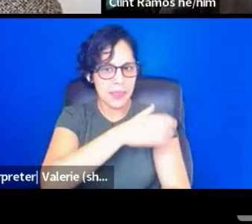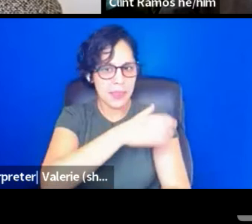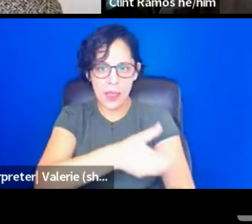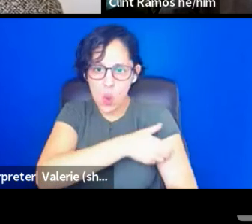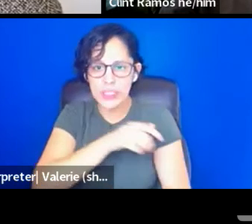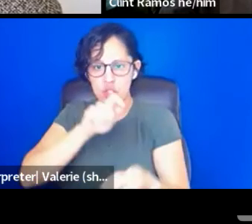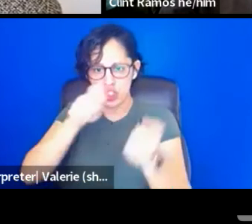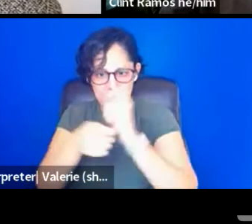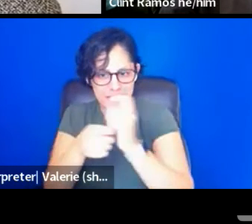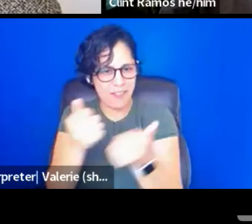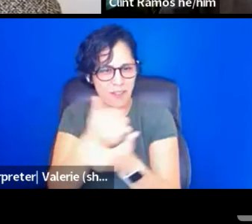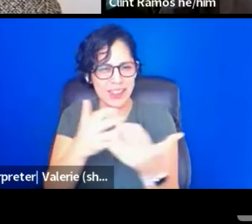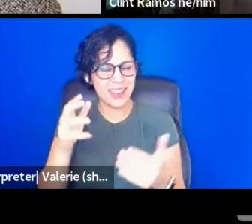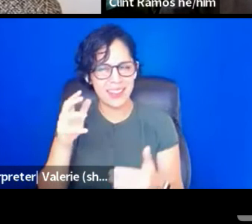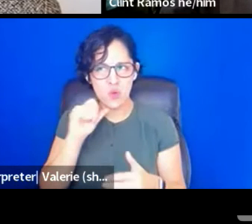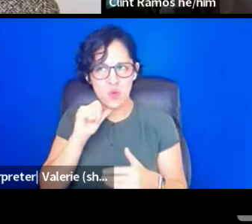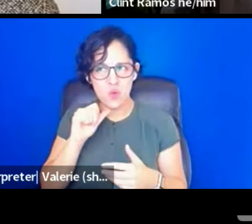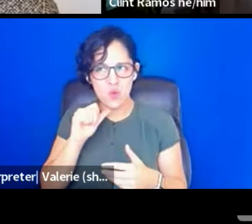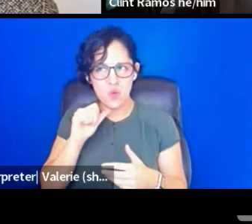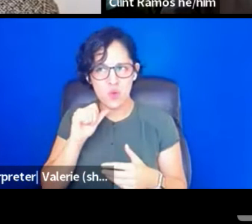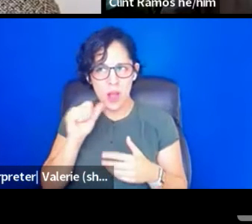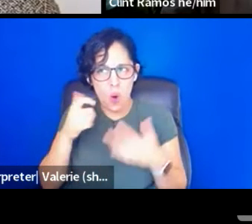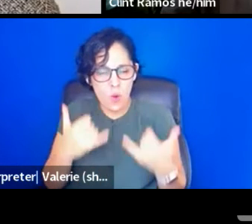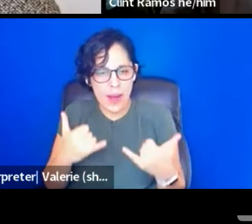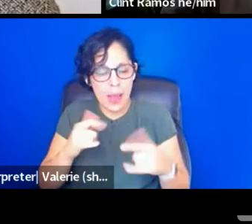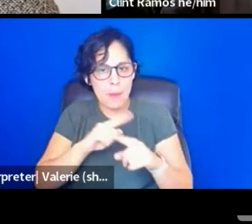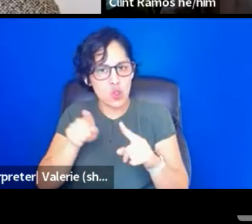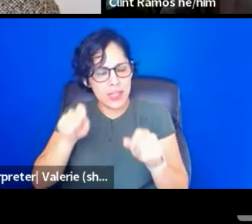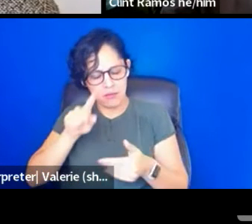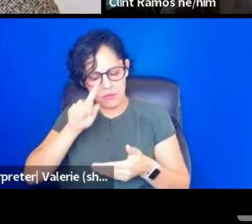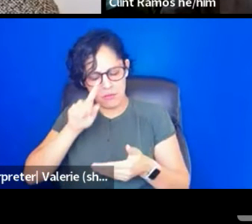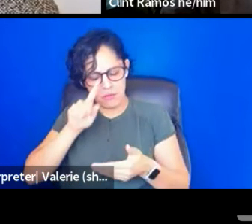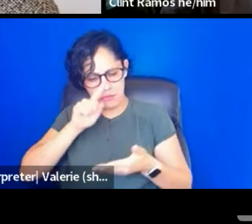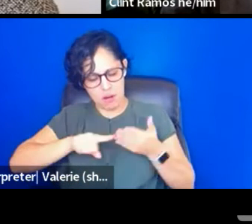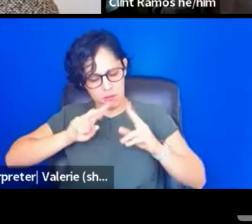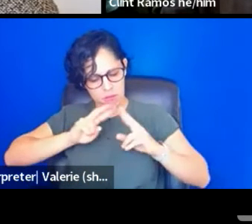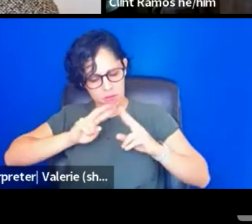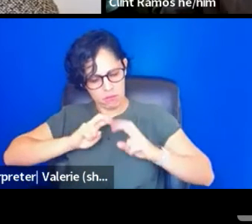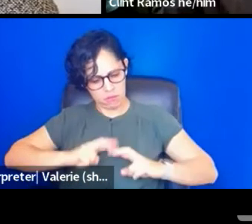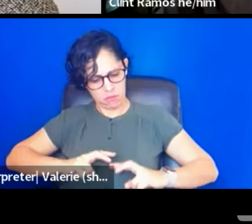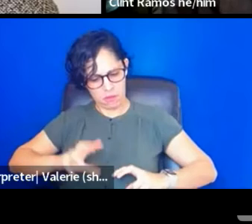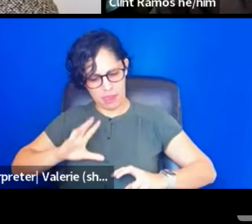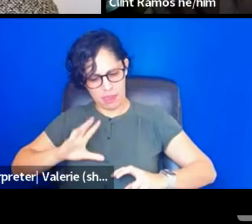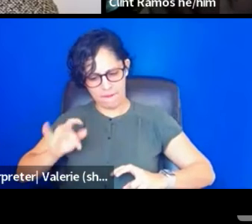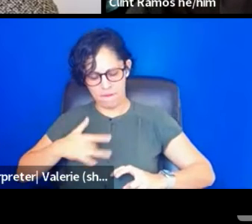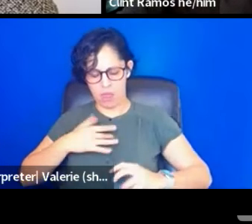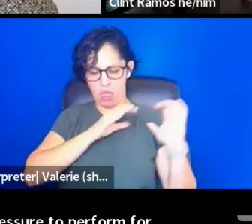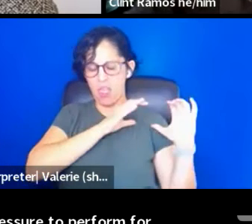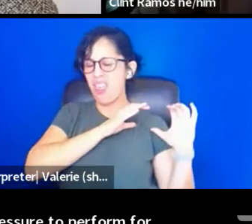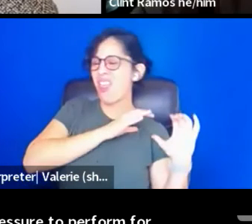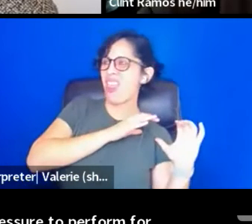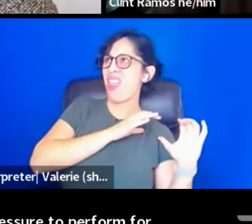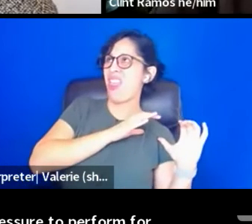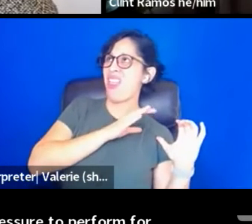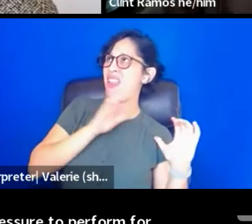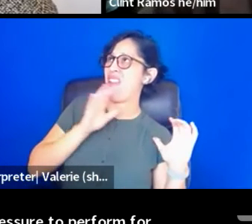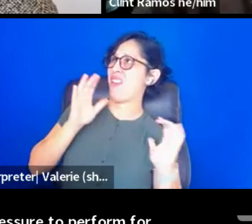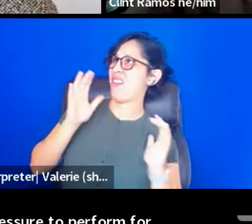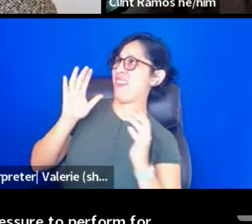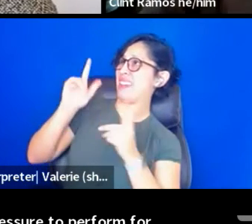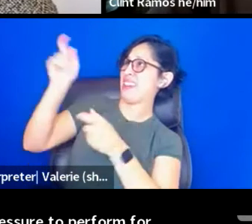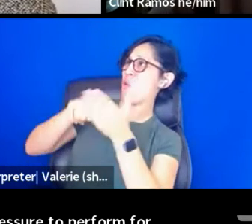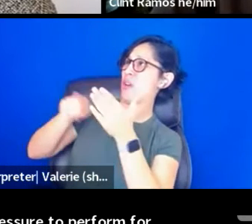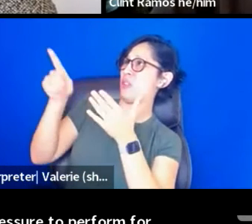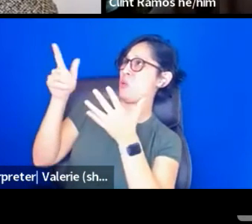But if you can at least check in with yourself and relieve yourself of that stress and pressure to perform for them, you might be hearing solutions better.